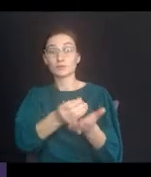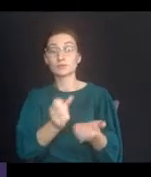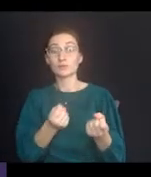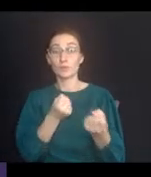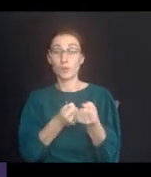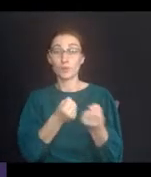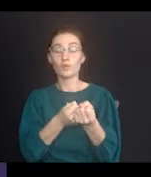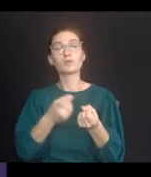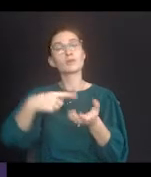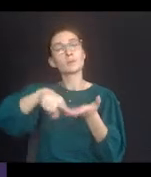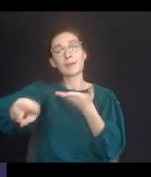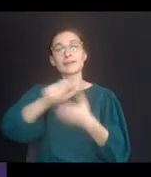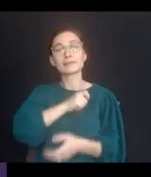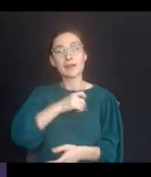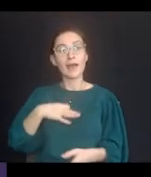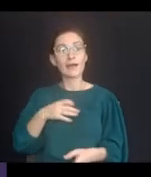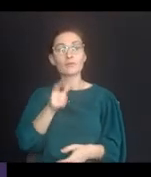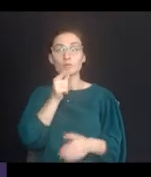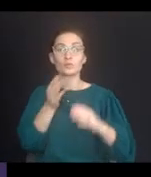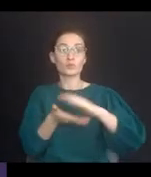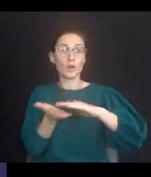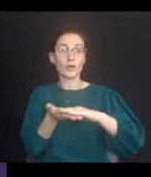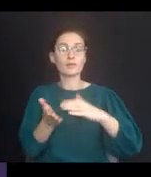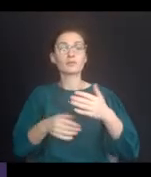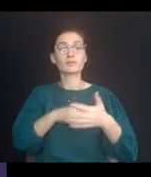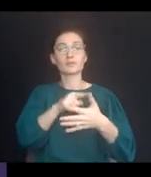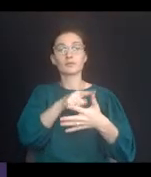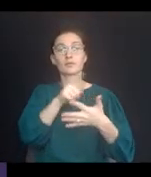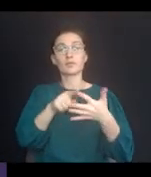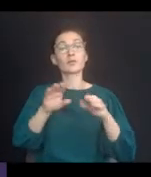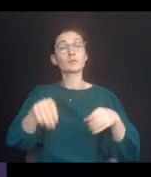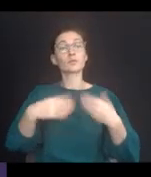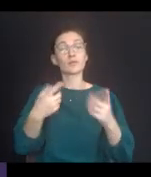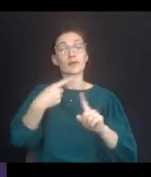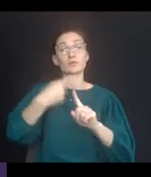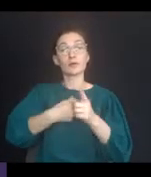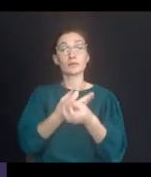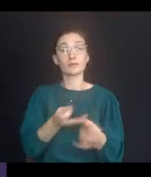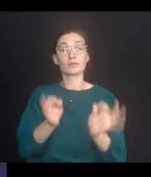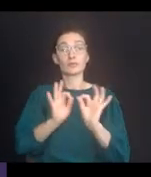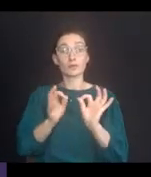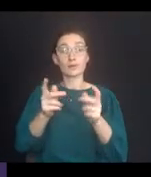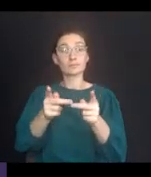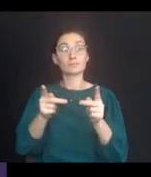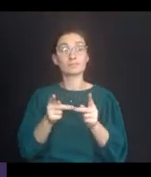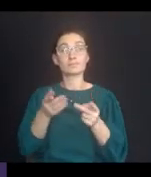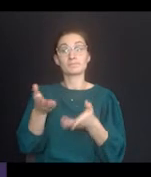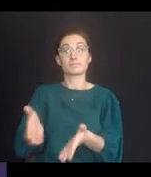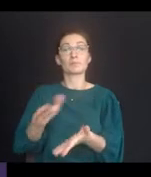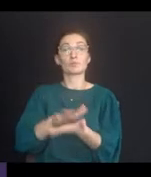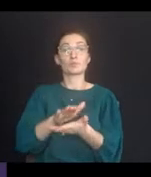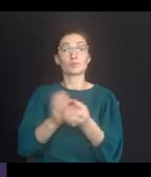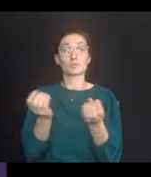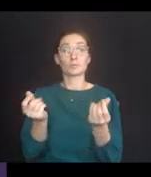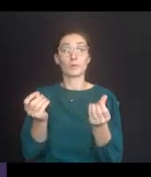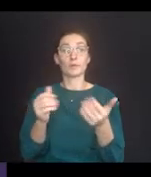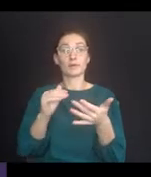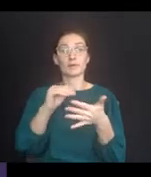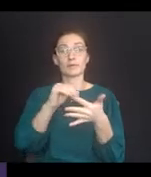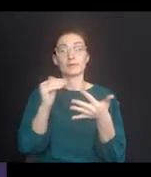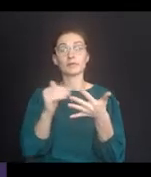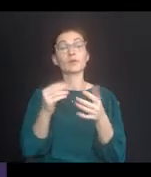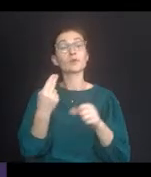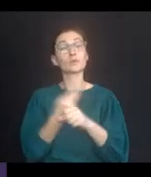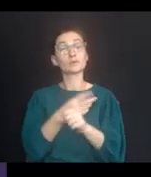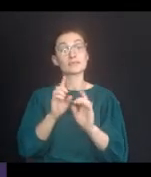such as paying for the staff who run the program, whether the district provides rent-free facilities and school property, whether